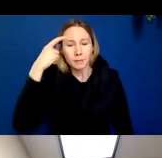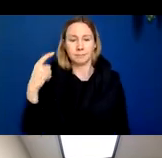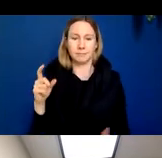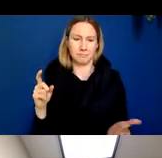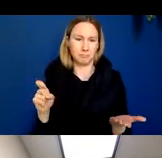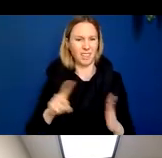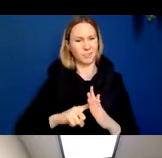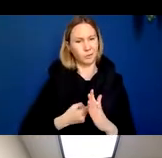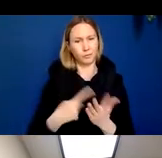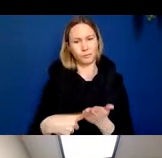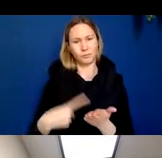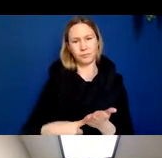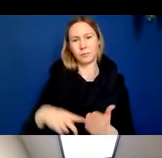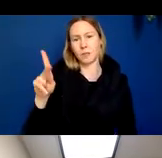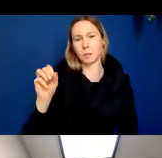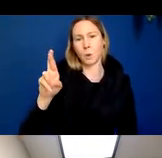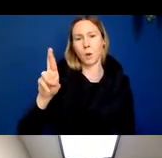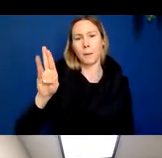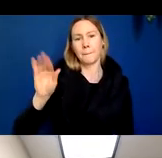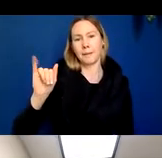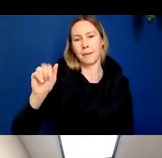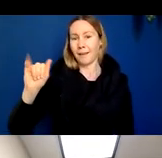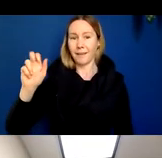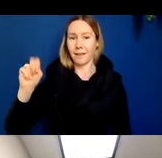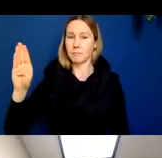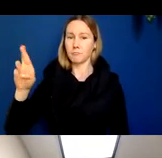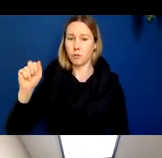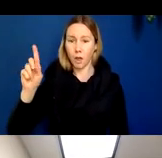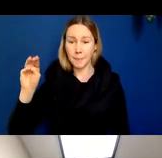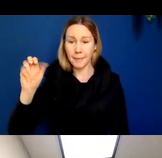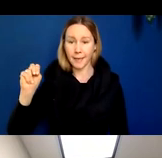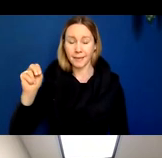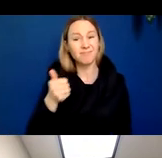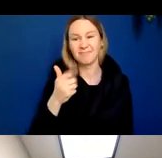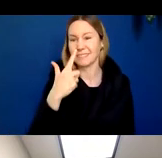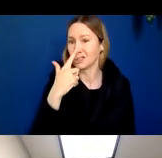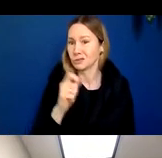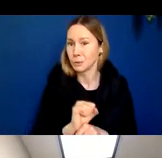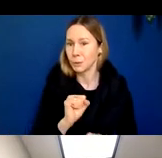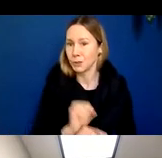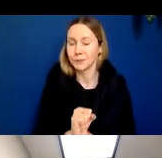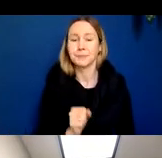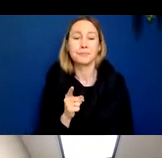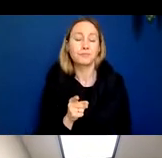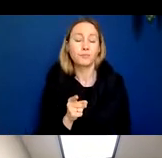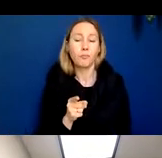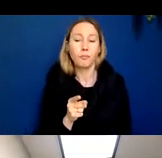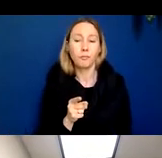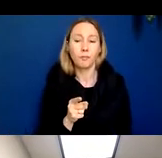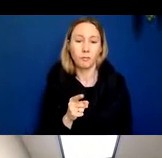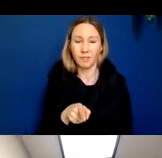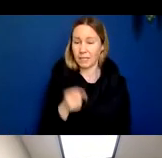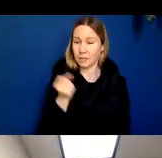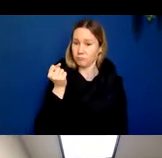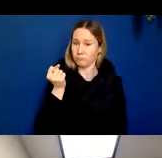talk about Caribbean Broadman. This man did a very interesting work where he, understanding what